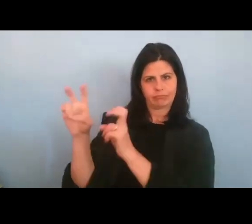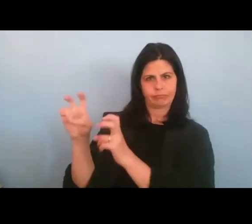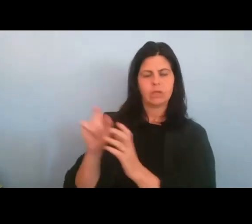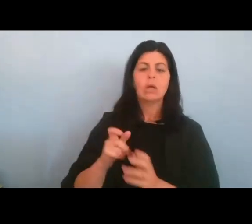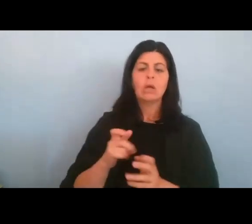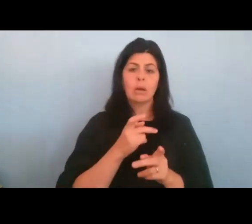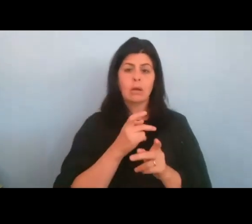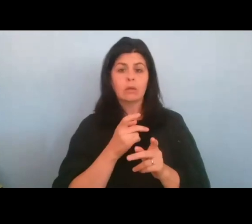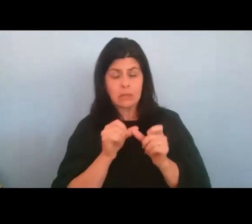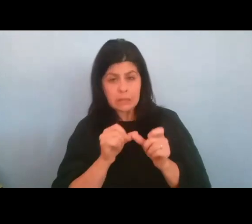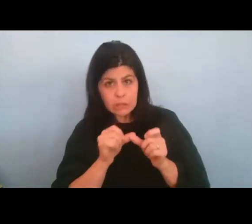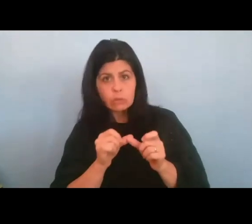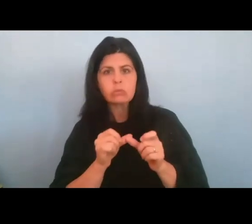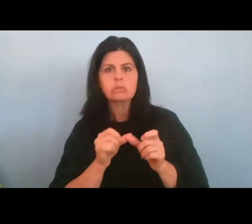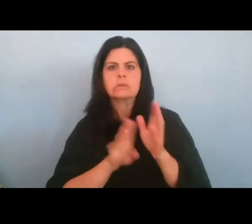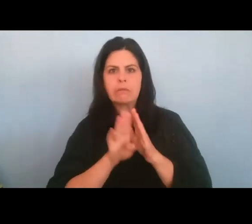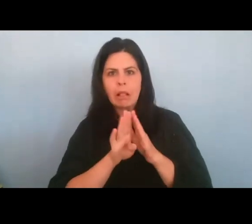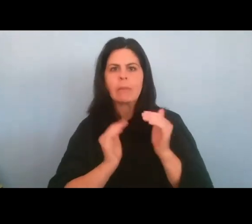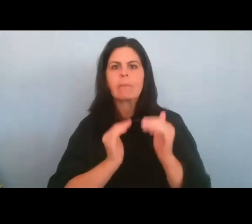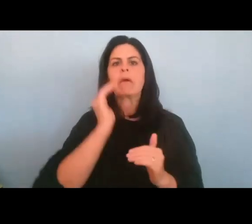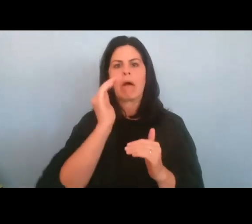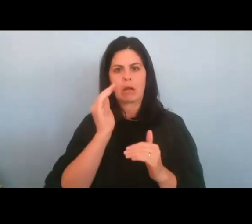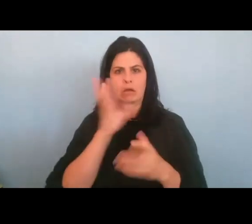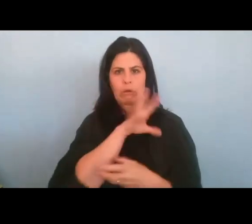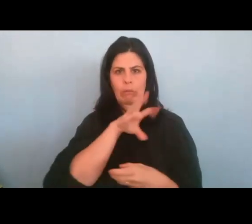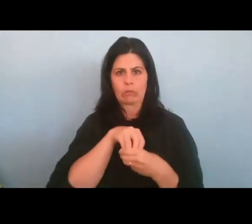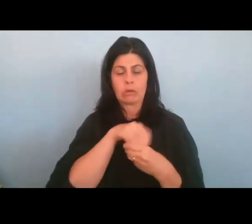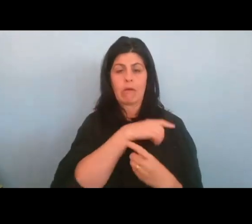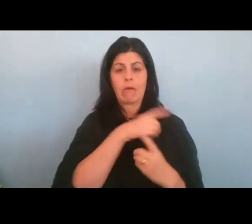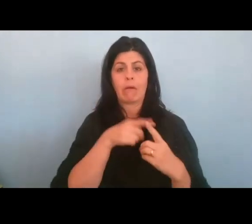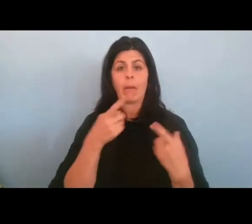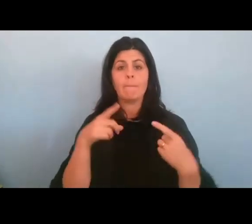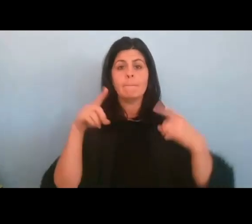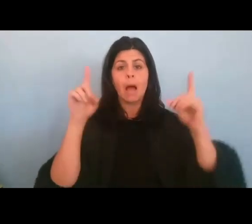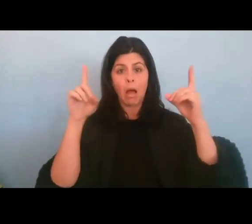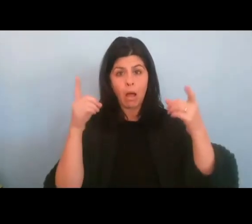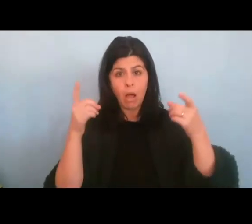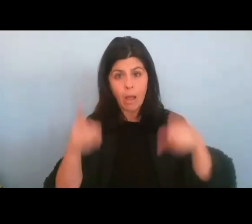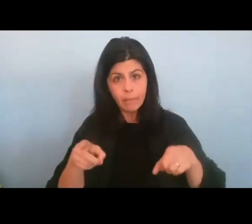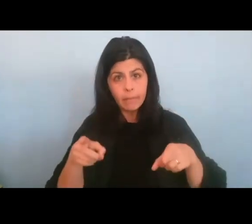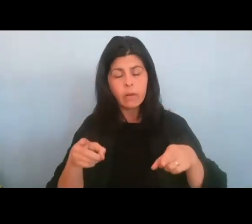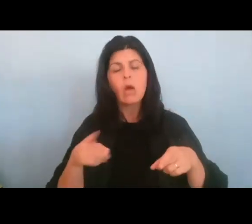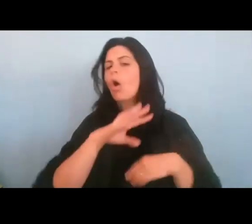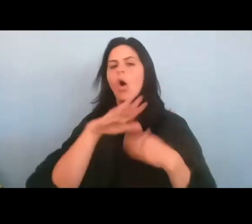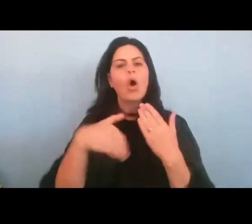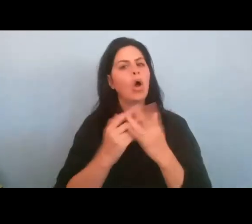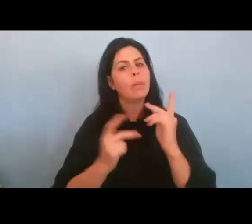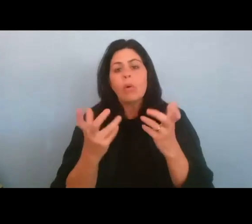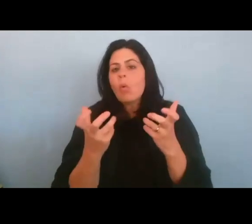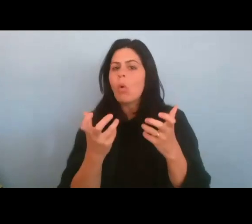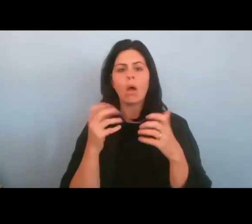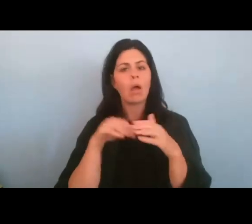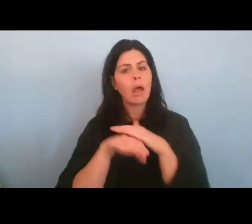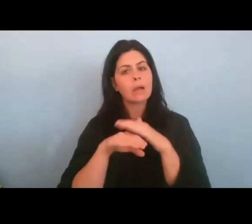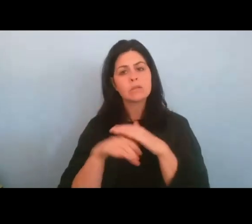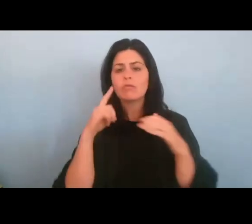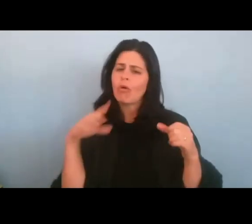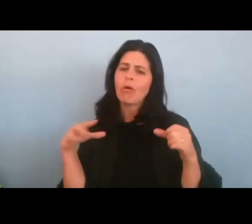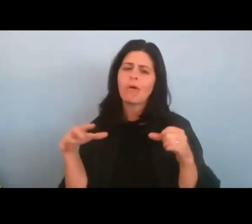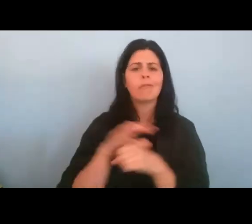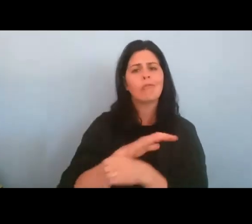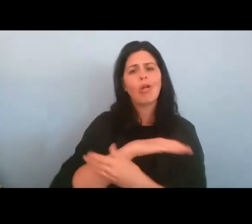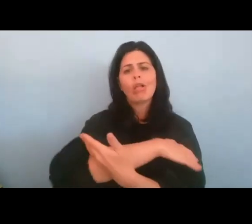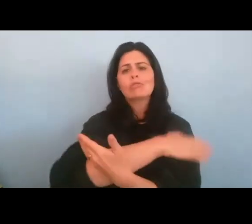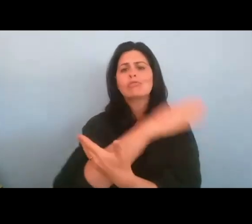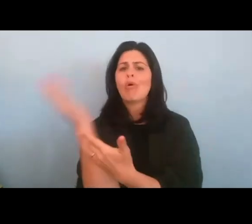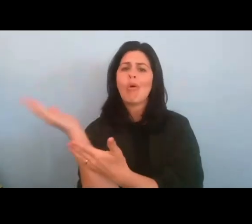beyond inclusion until finally, all people who want access to the full scope of Jewish life belong.